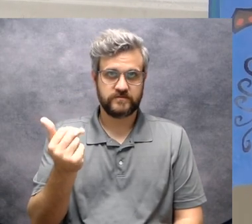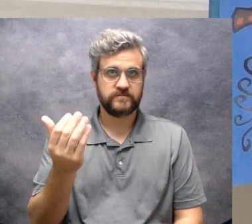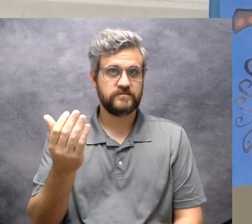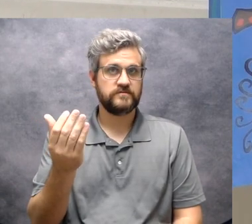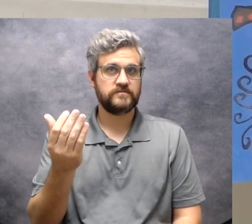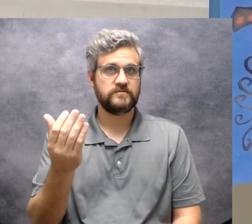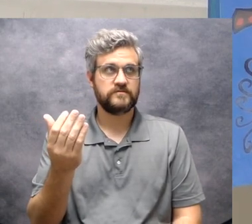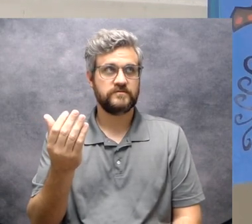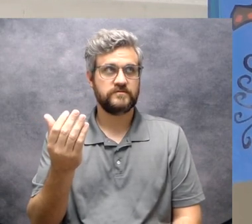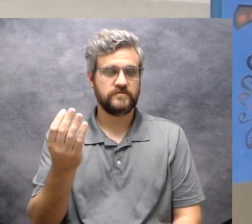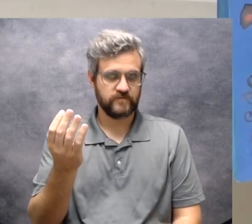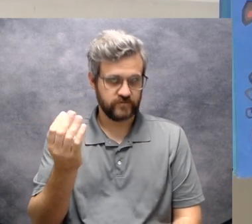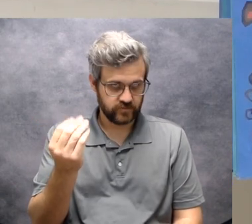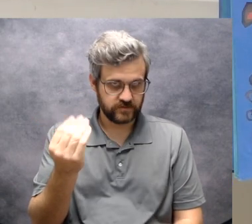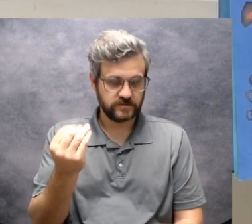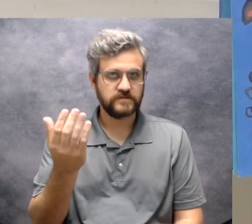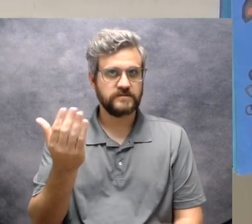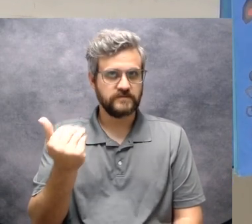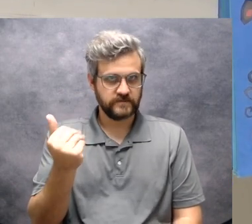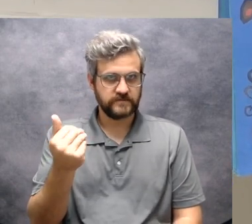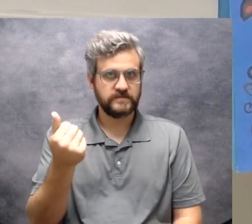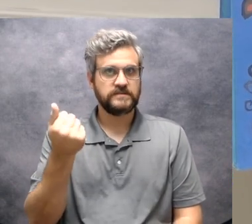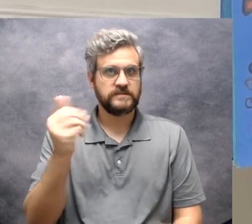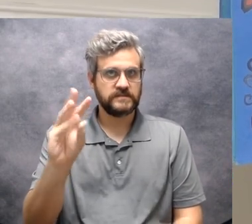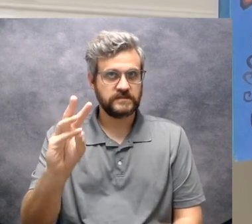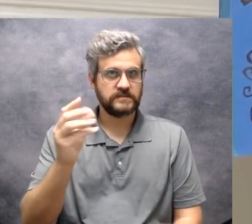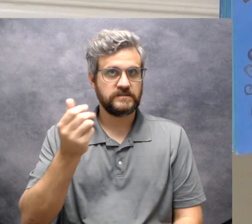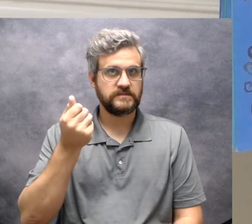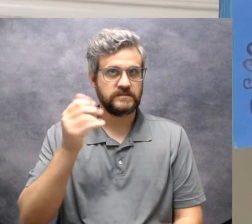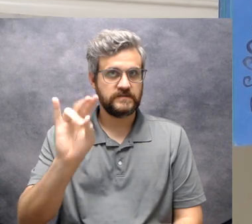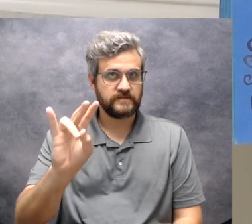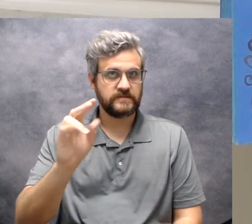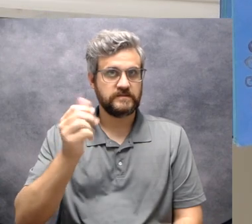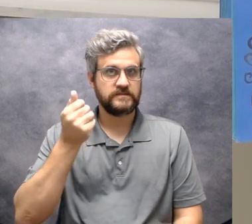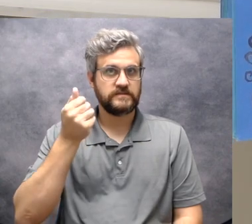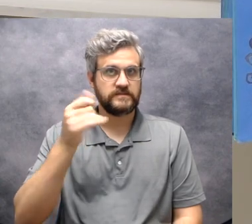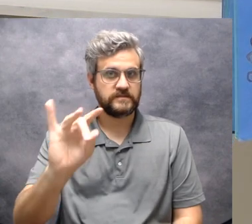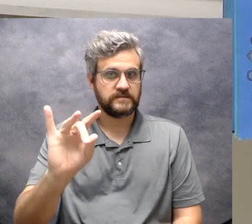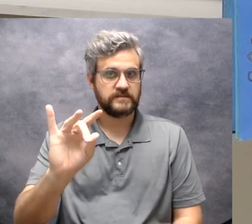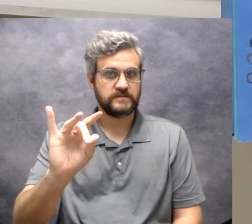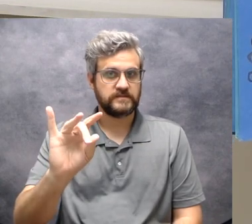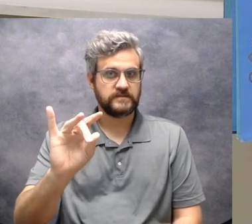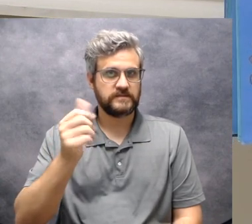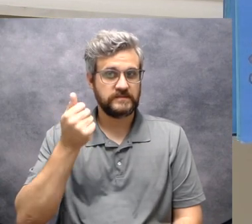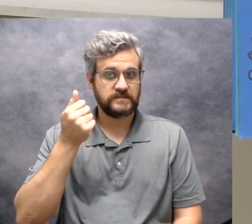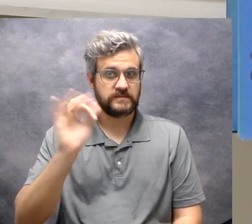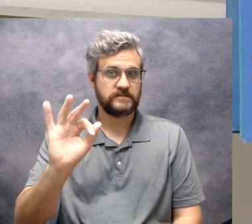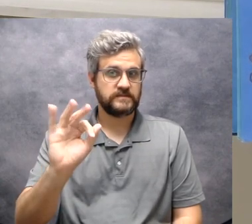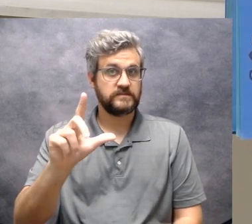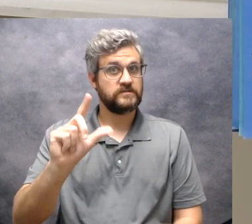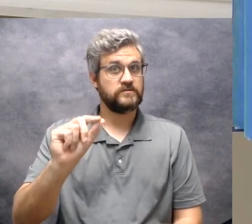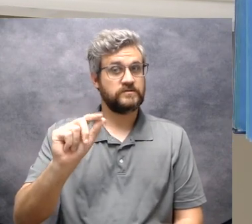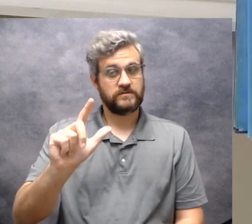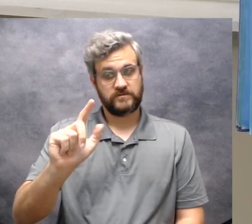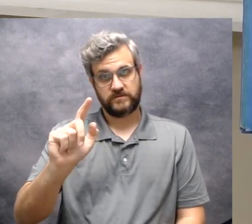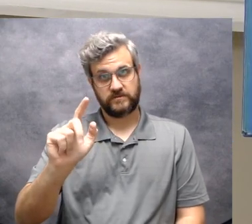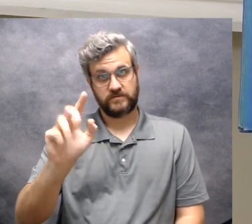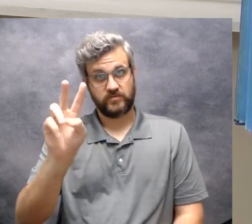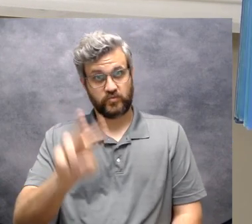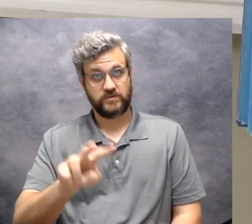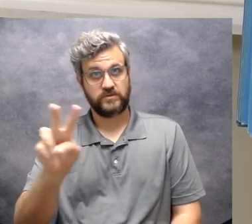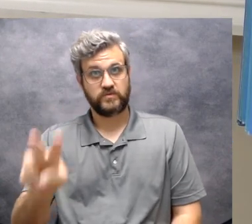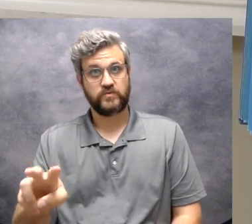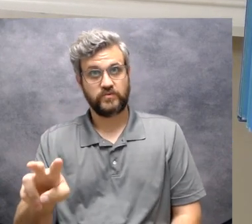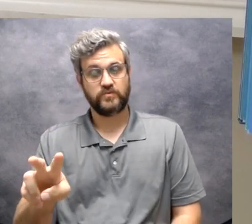thirteen, fourteen, fifteen, sixteen, seventeen, eighteen, nineteen, twenty, twenty, one,